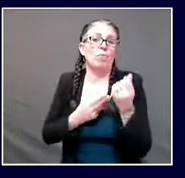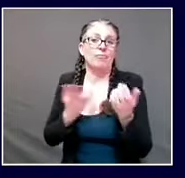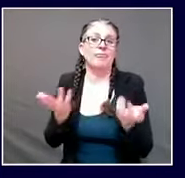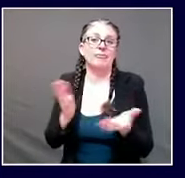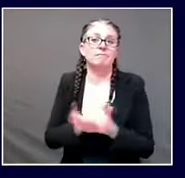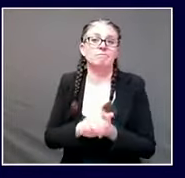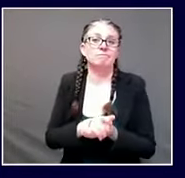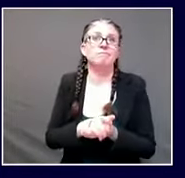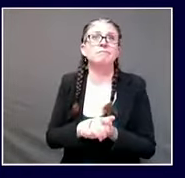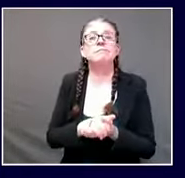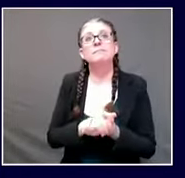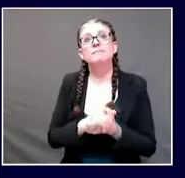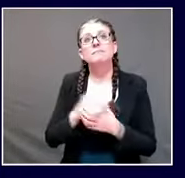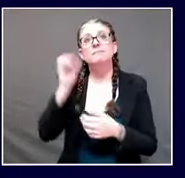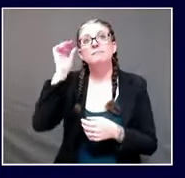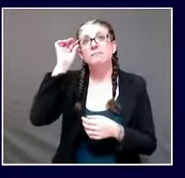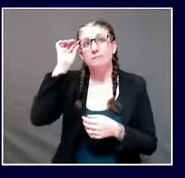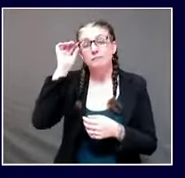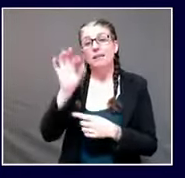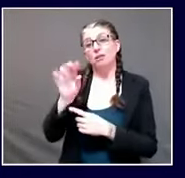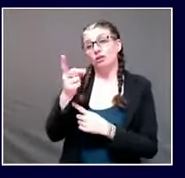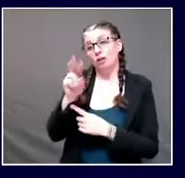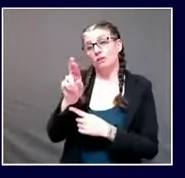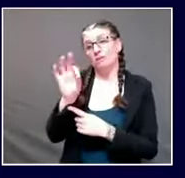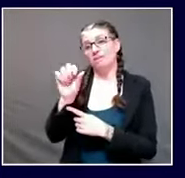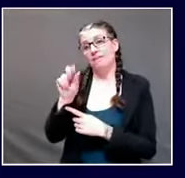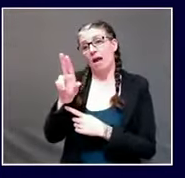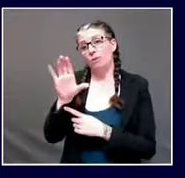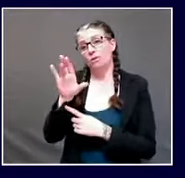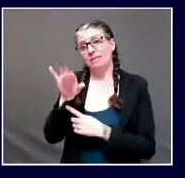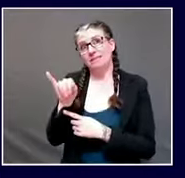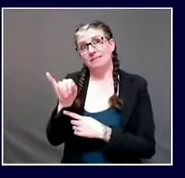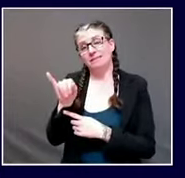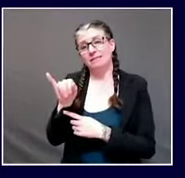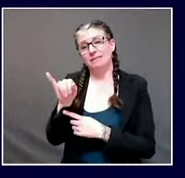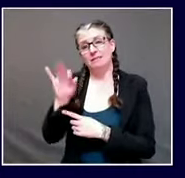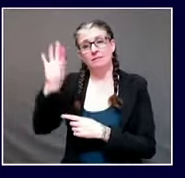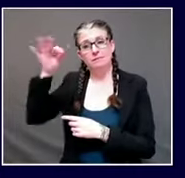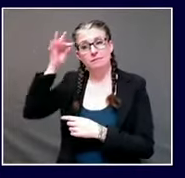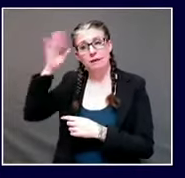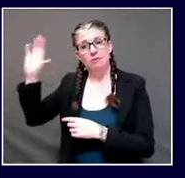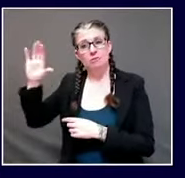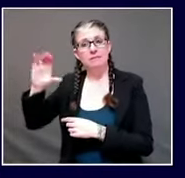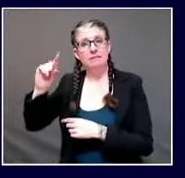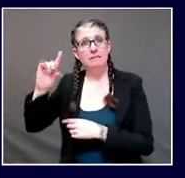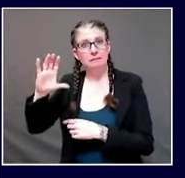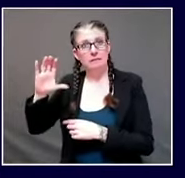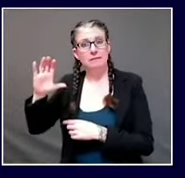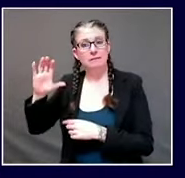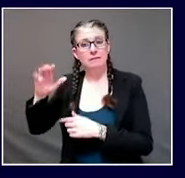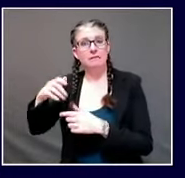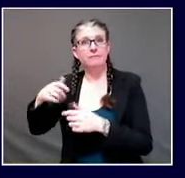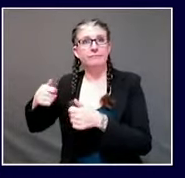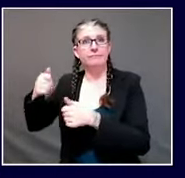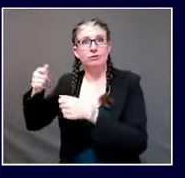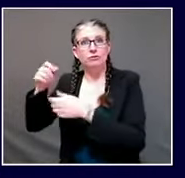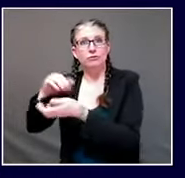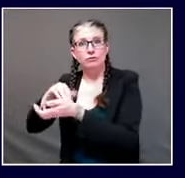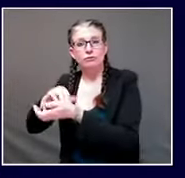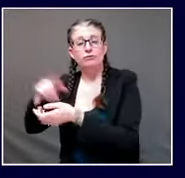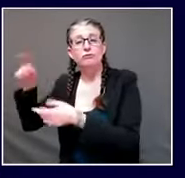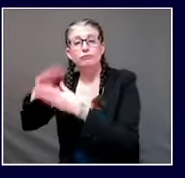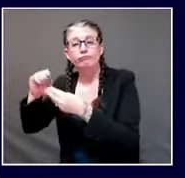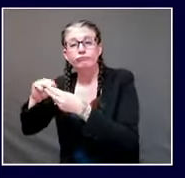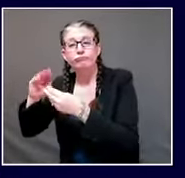based on the data that he was aware of at the time it would be more like something that lasted multiple years but candidly rebecca